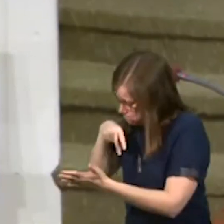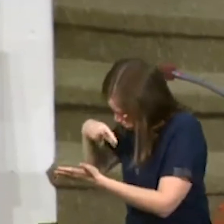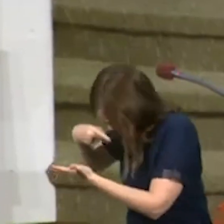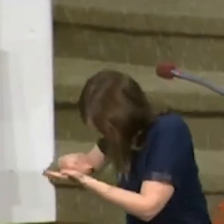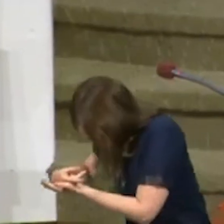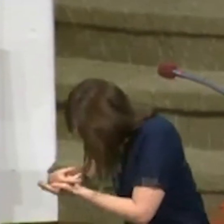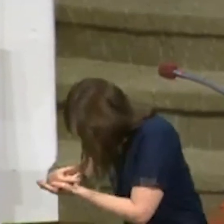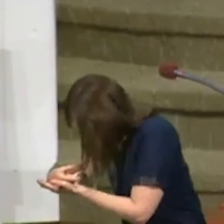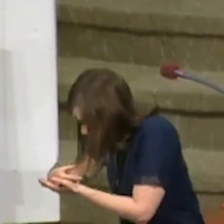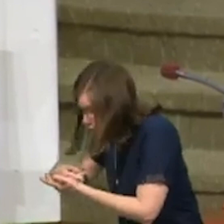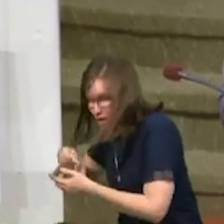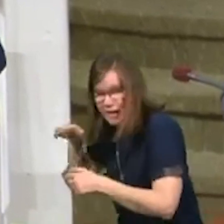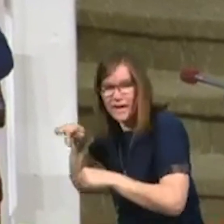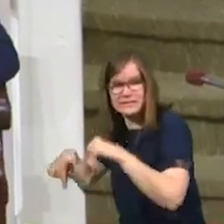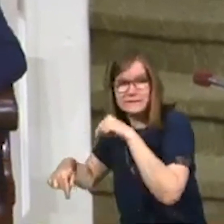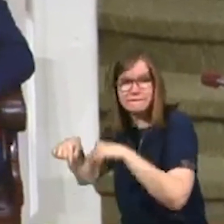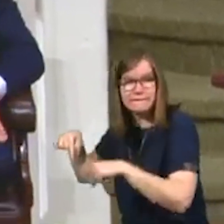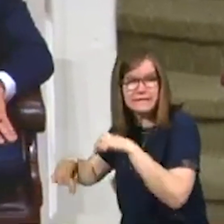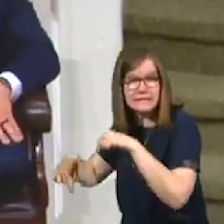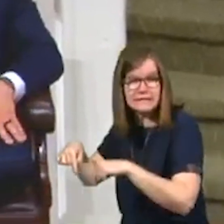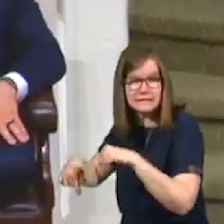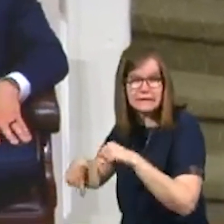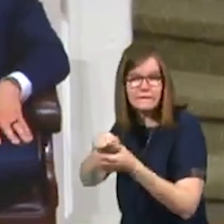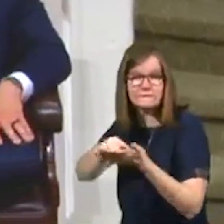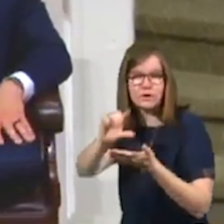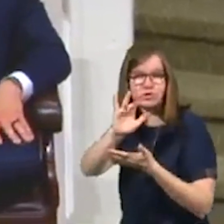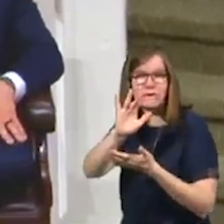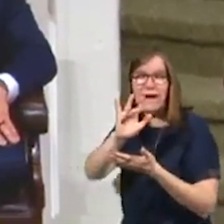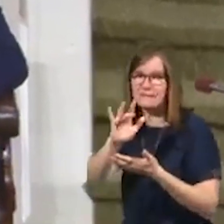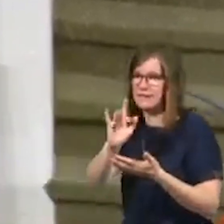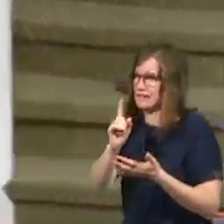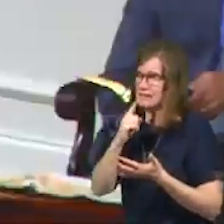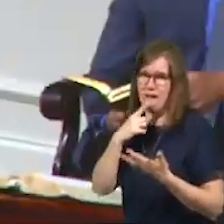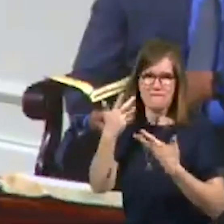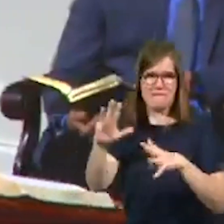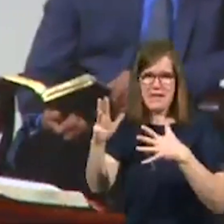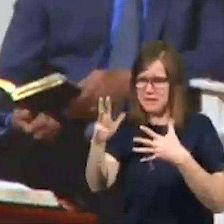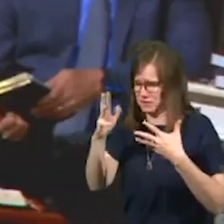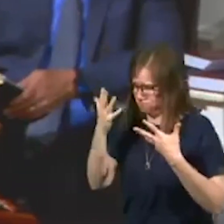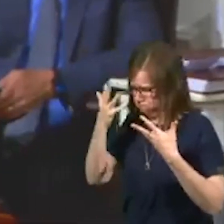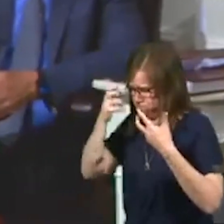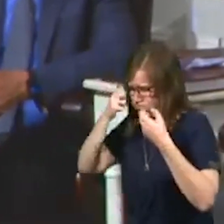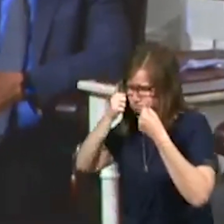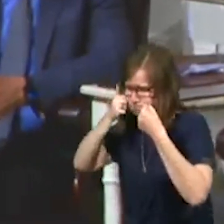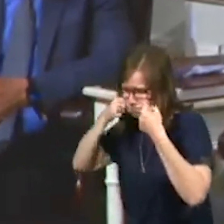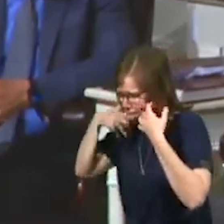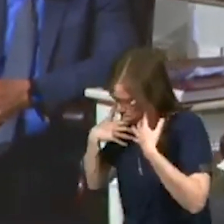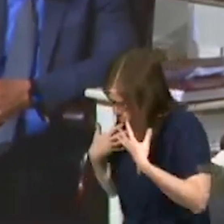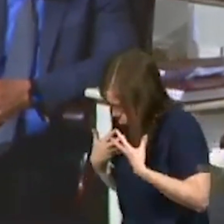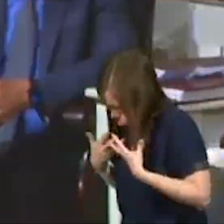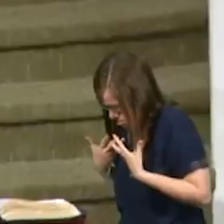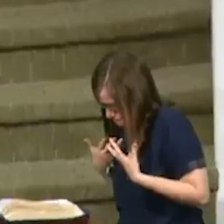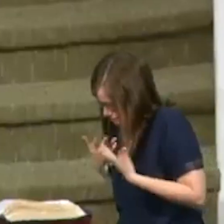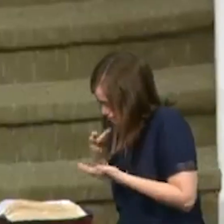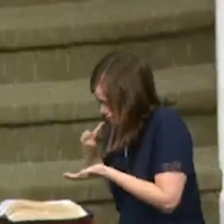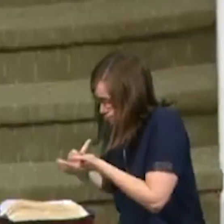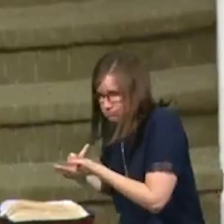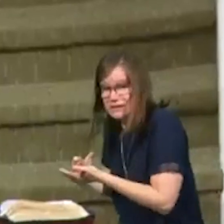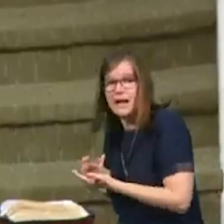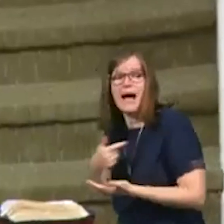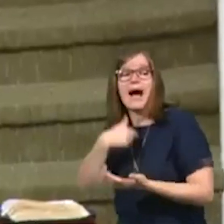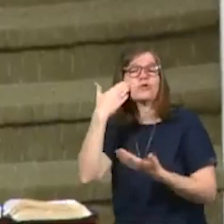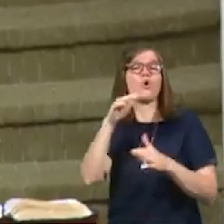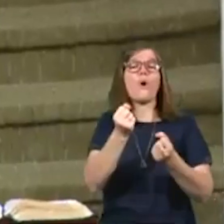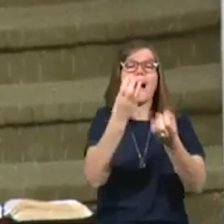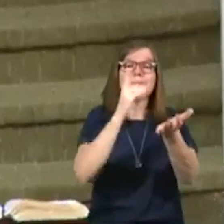at his feet in verse number 25. She lost her composure as I'm sure you would do. I don't know how many doctor's